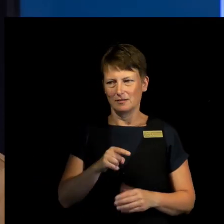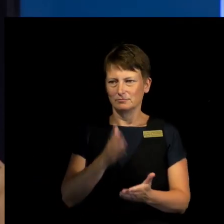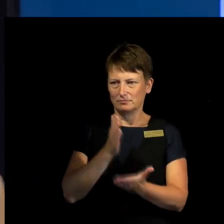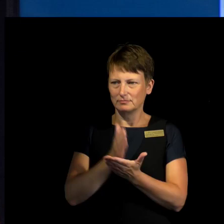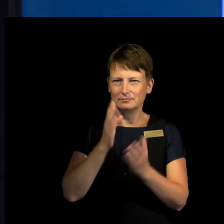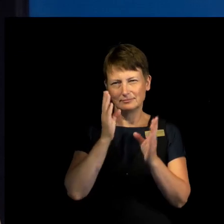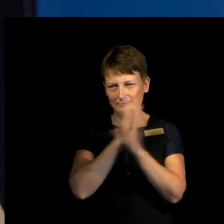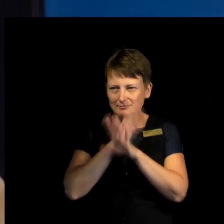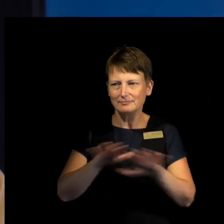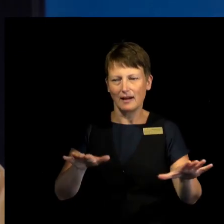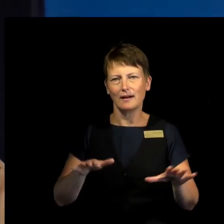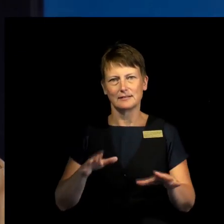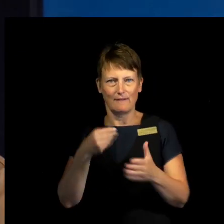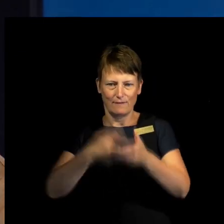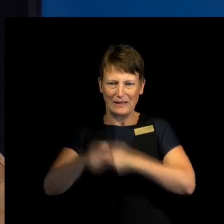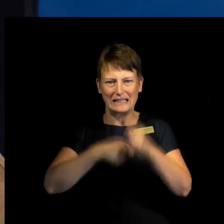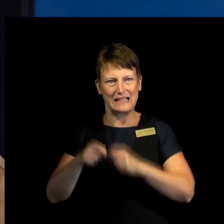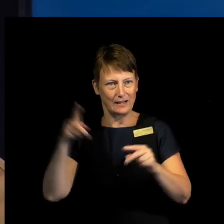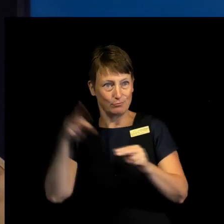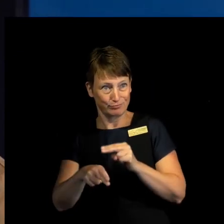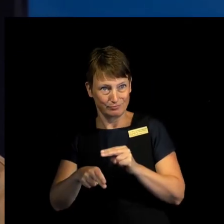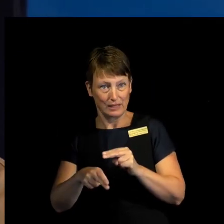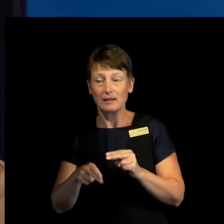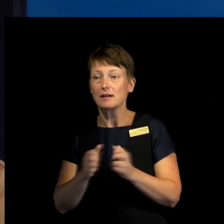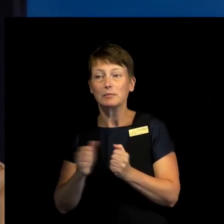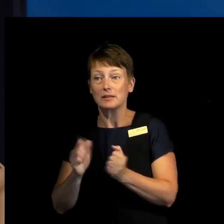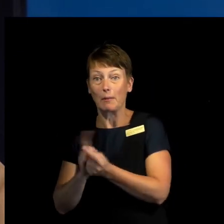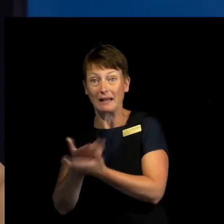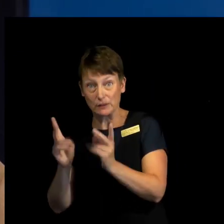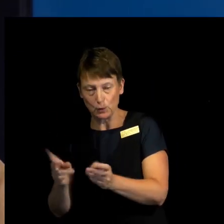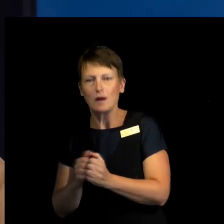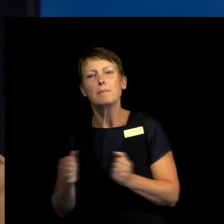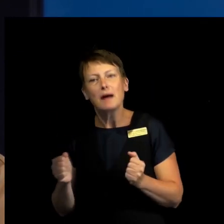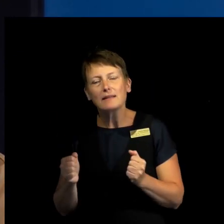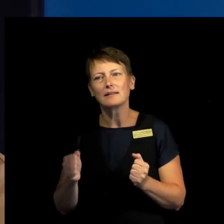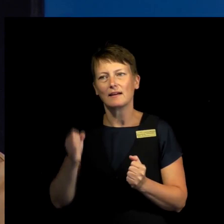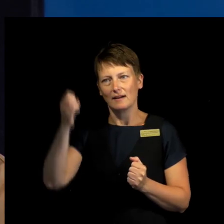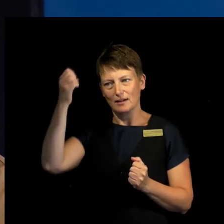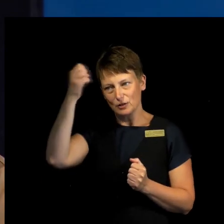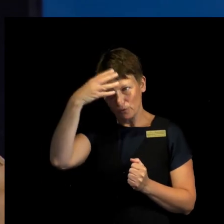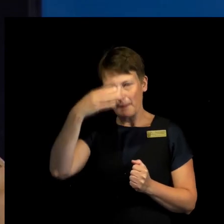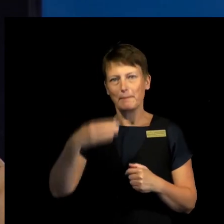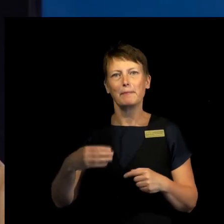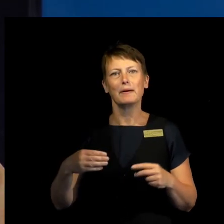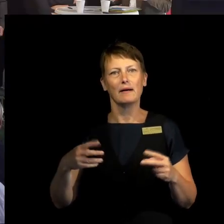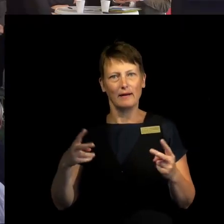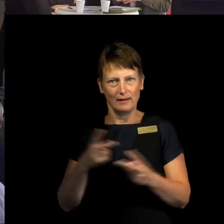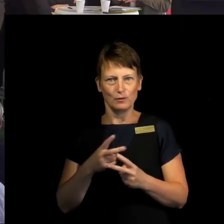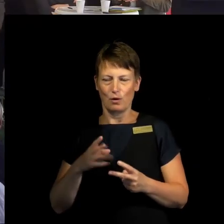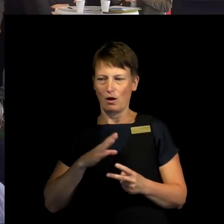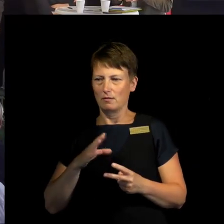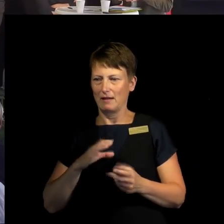just days after he entered office. It never materialized. But the fact that he withdraw funding to what was called the Global Gag Rule